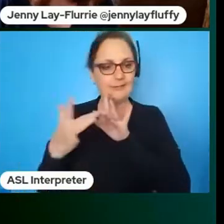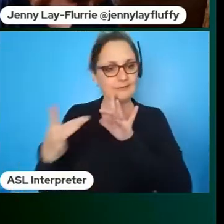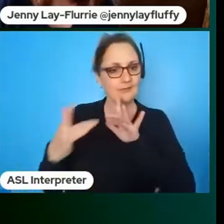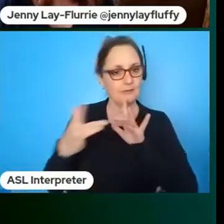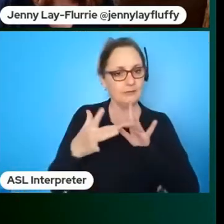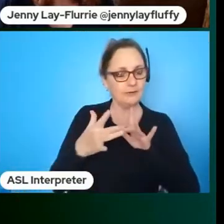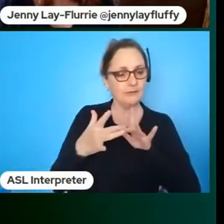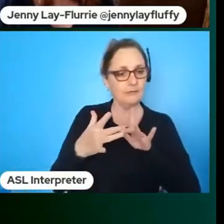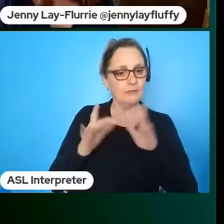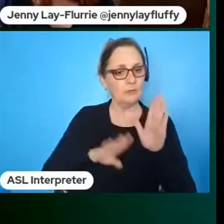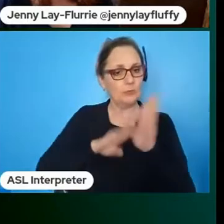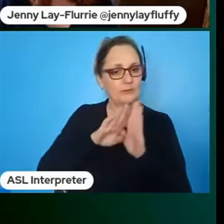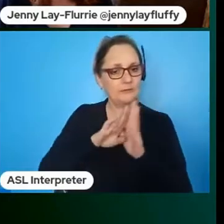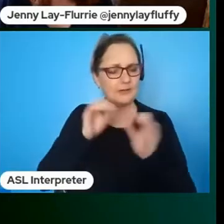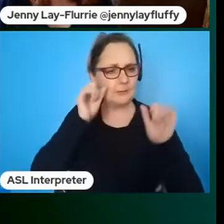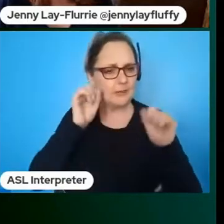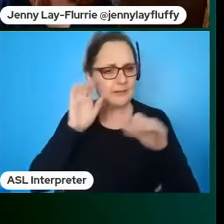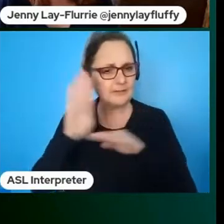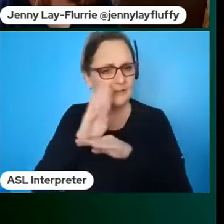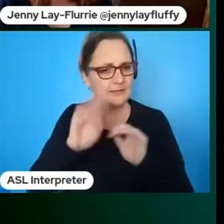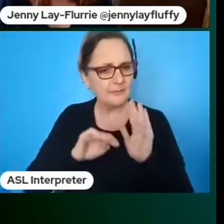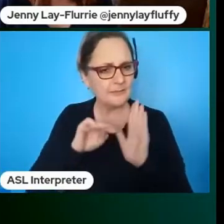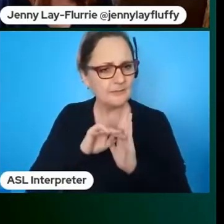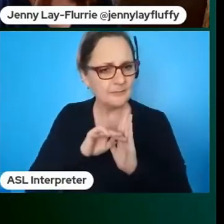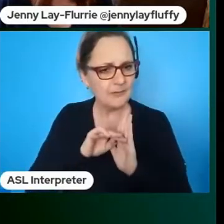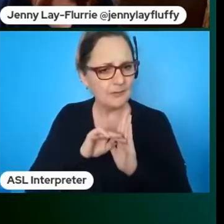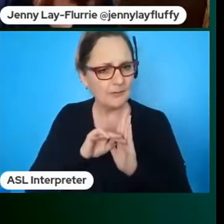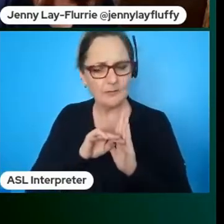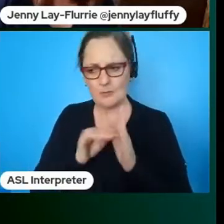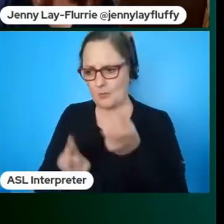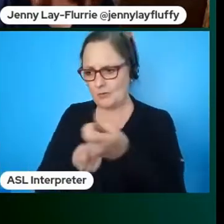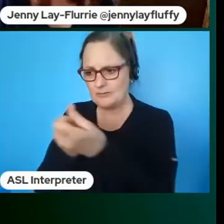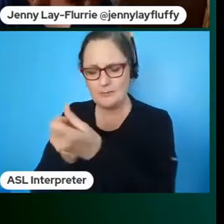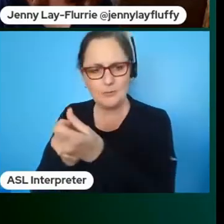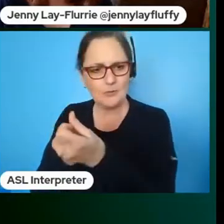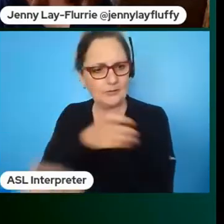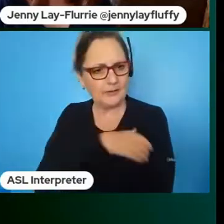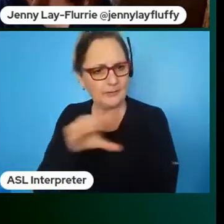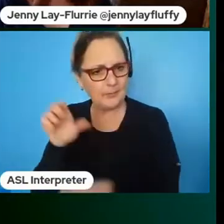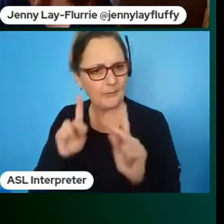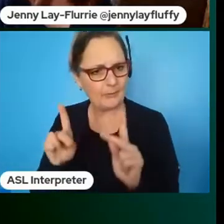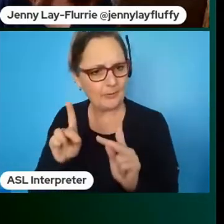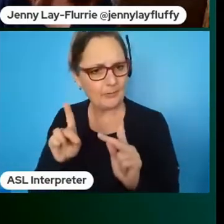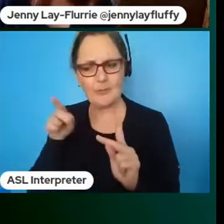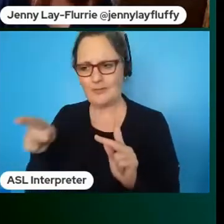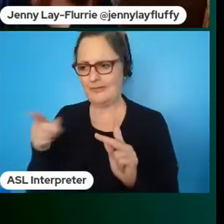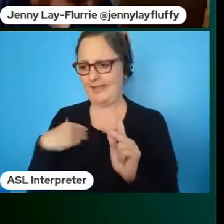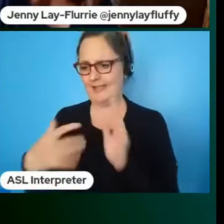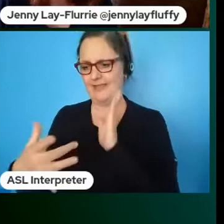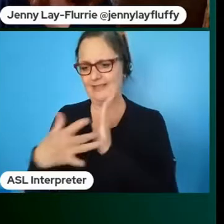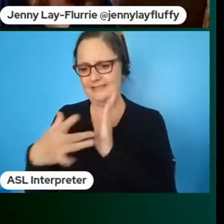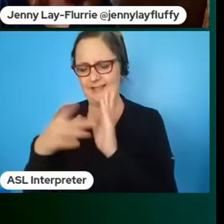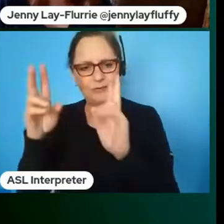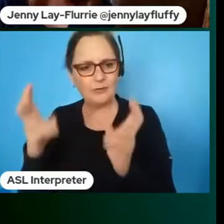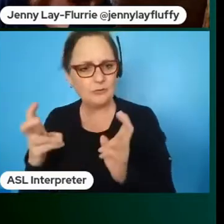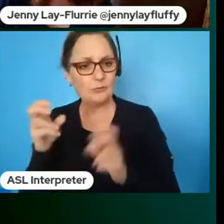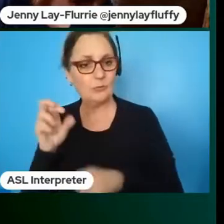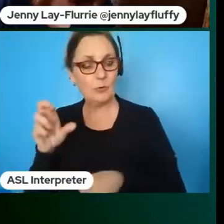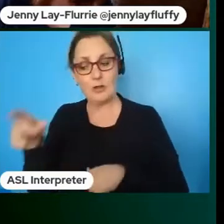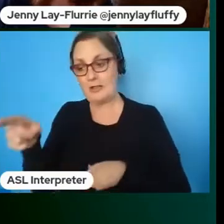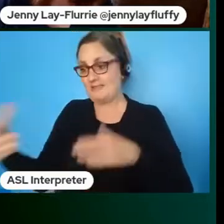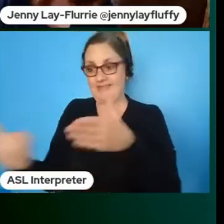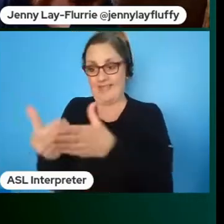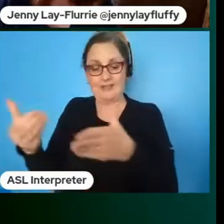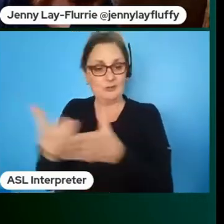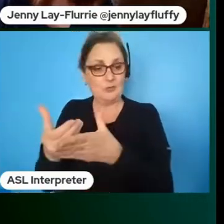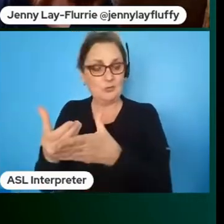because we're able to help and empower people that may be dealing with an issue or a technical or coming new to the world and wanting to